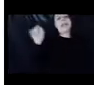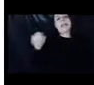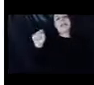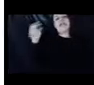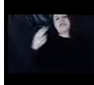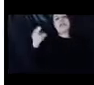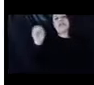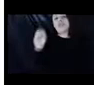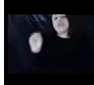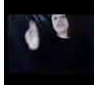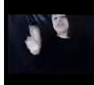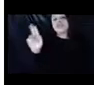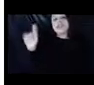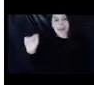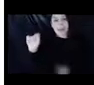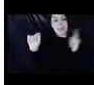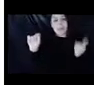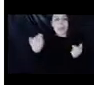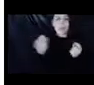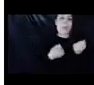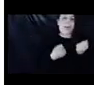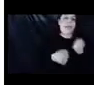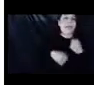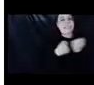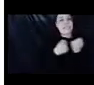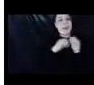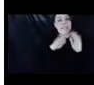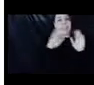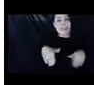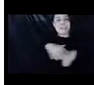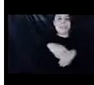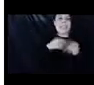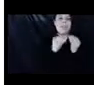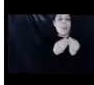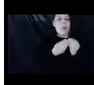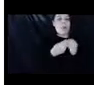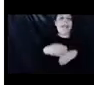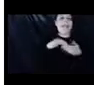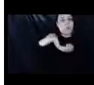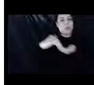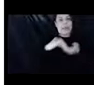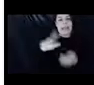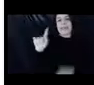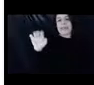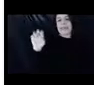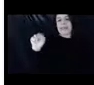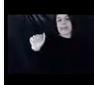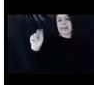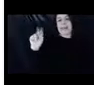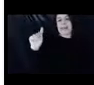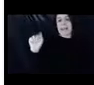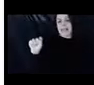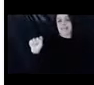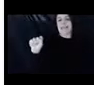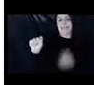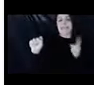Organized and United Tenants, which is a supportive housing tenant and applicant-driven organization demanding dignity